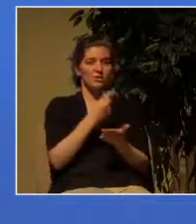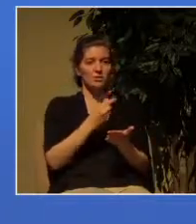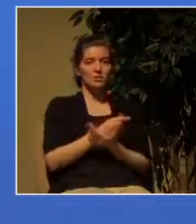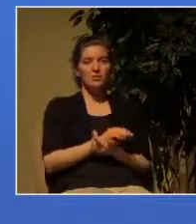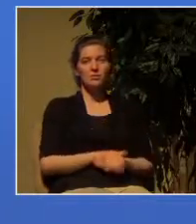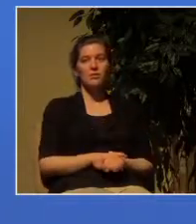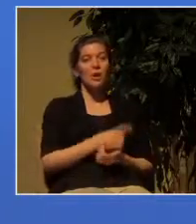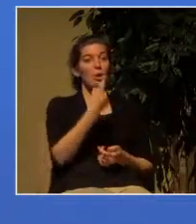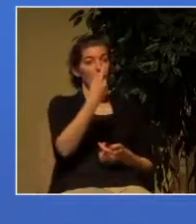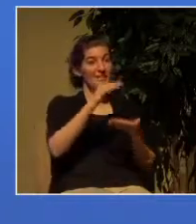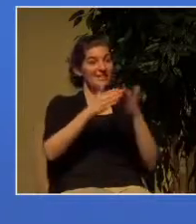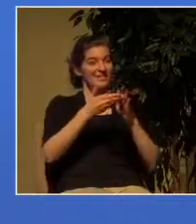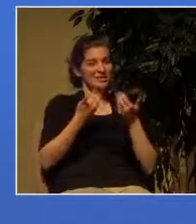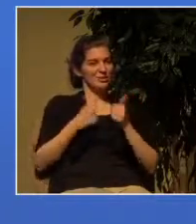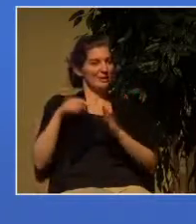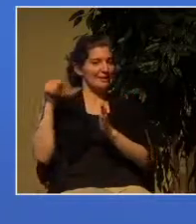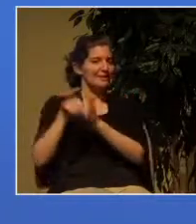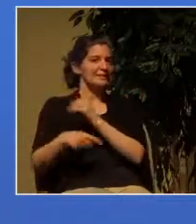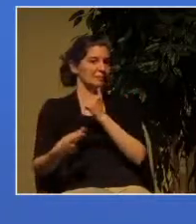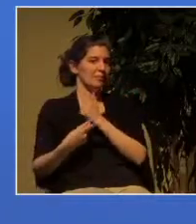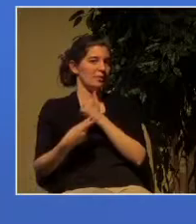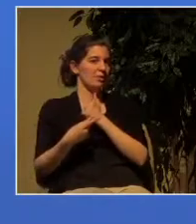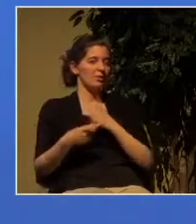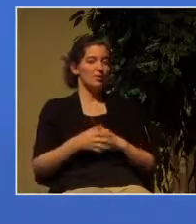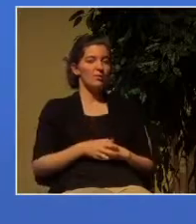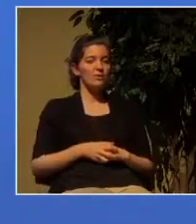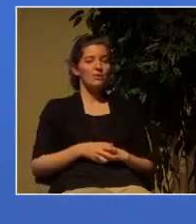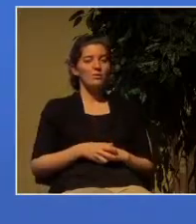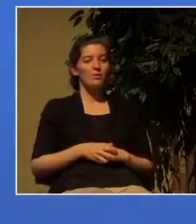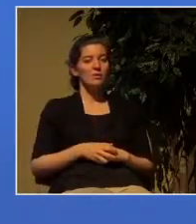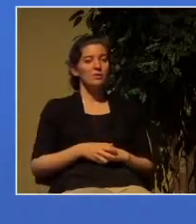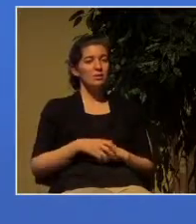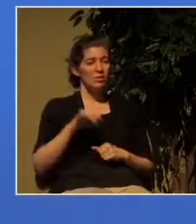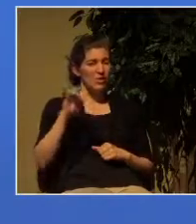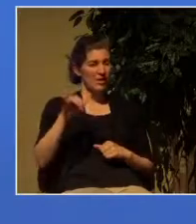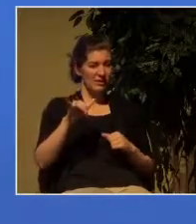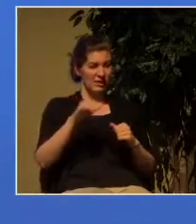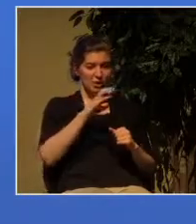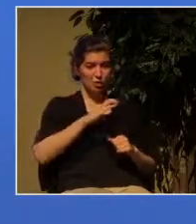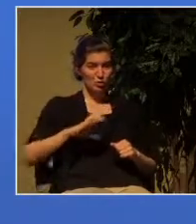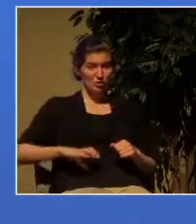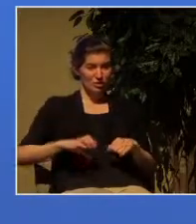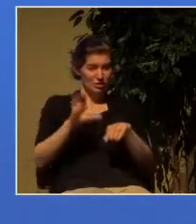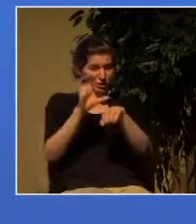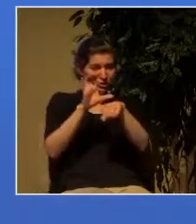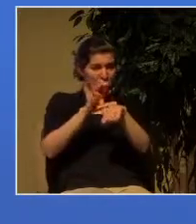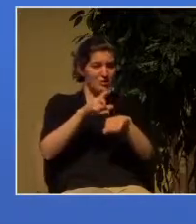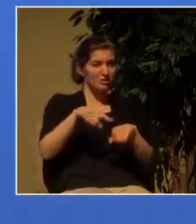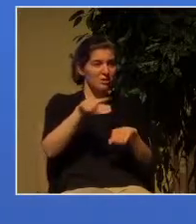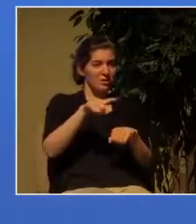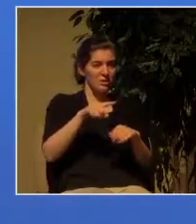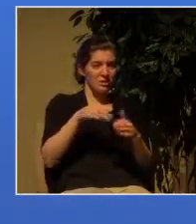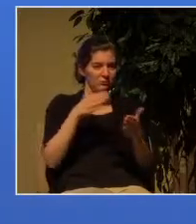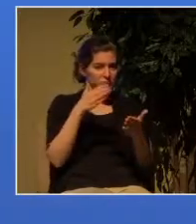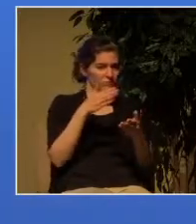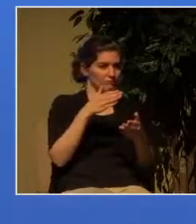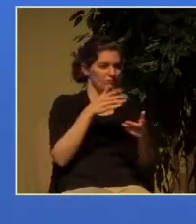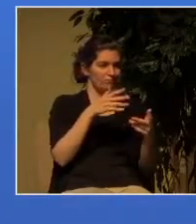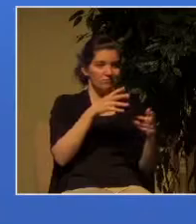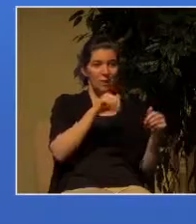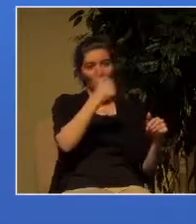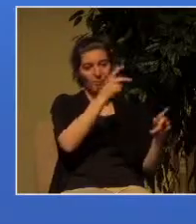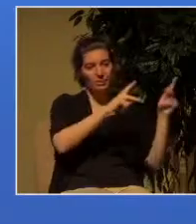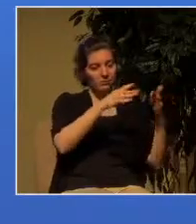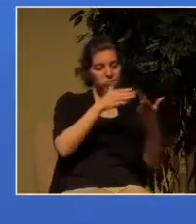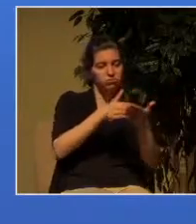how do you keep believers going in that kind of a hostile environment well as I've pointed out in